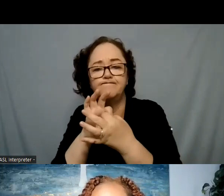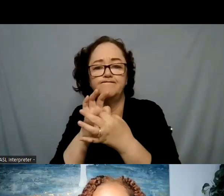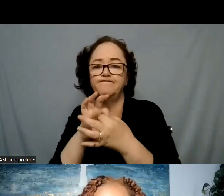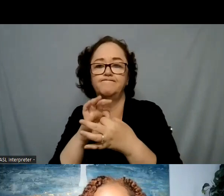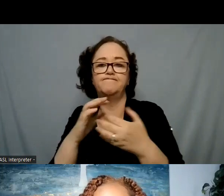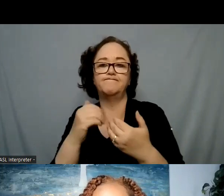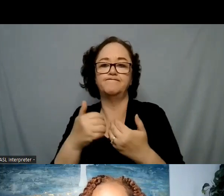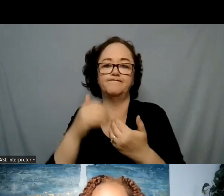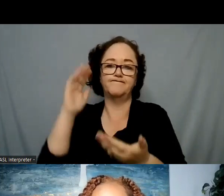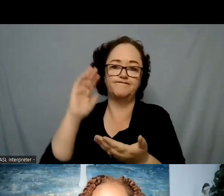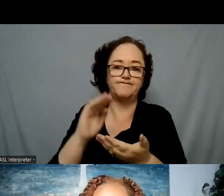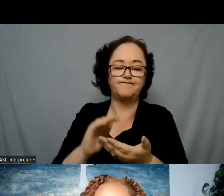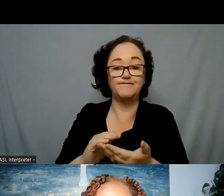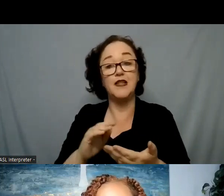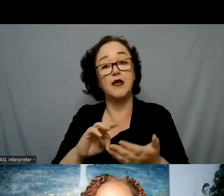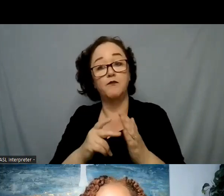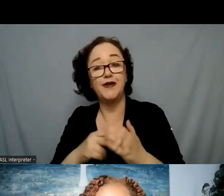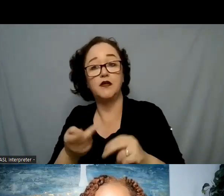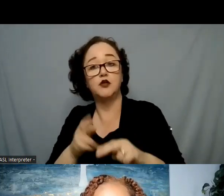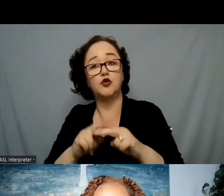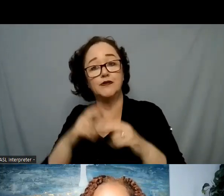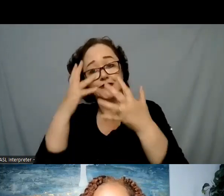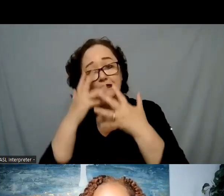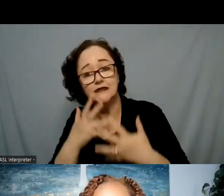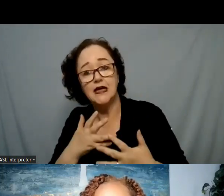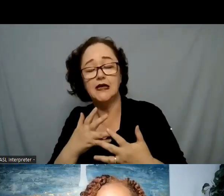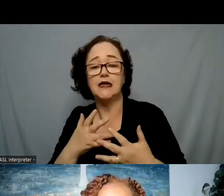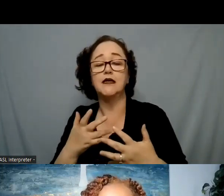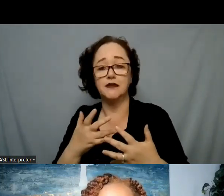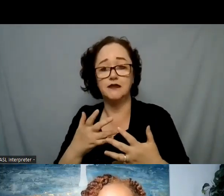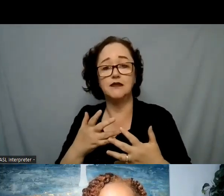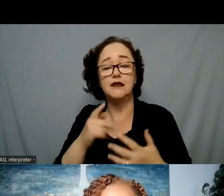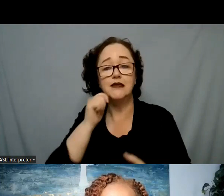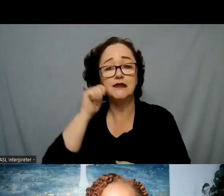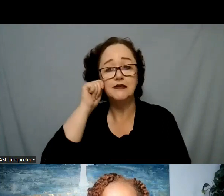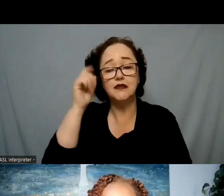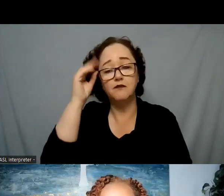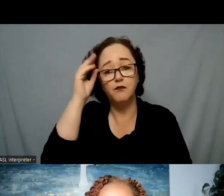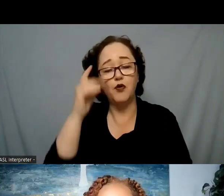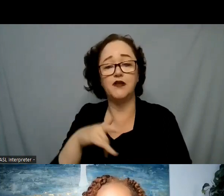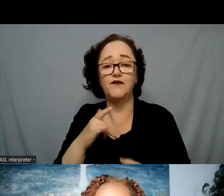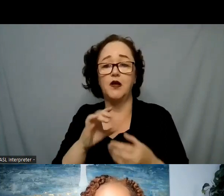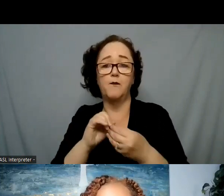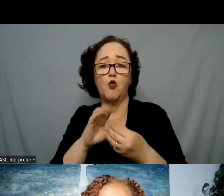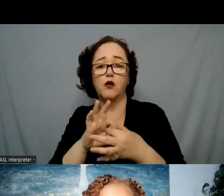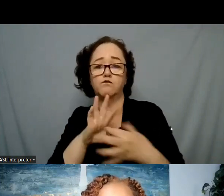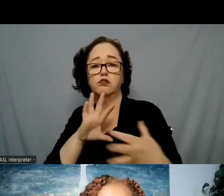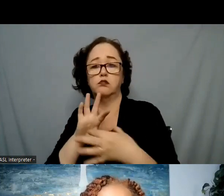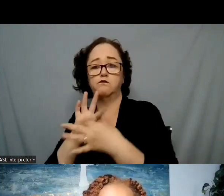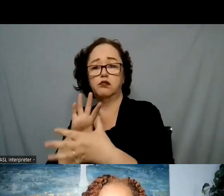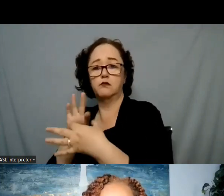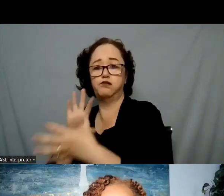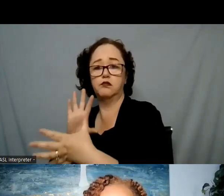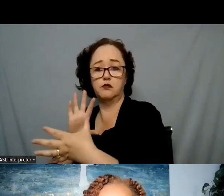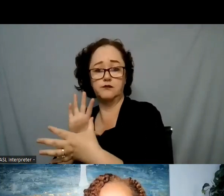and sadness and that teen boys are feeling more and more disconnected and that we need to find